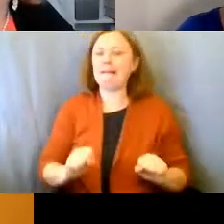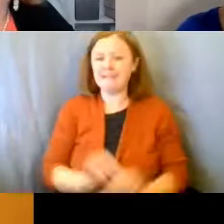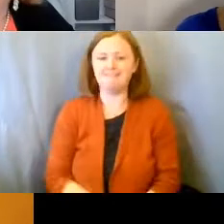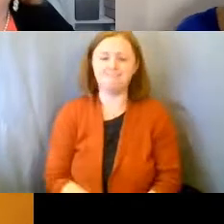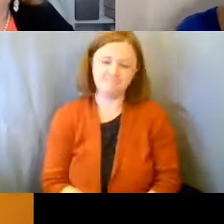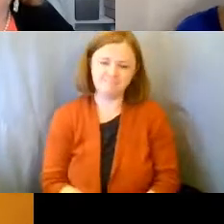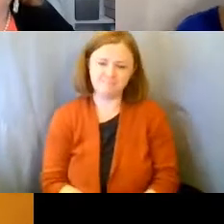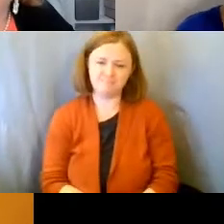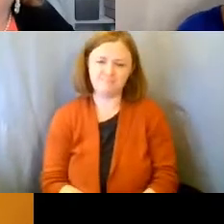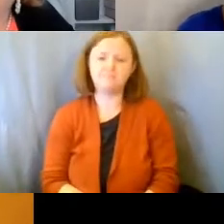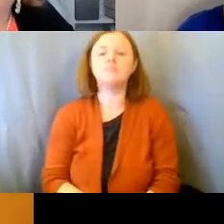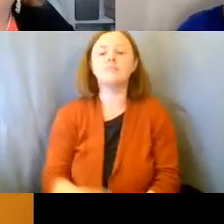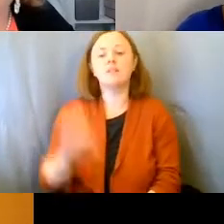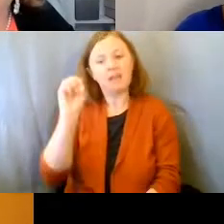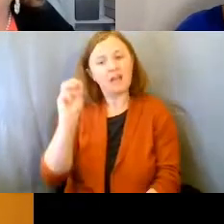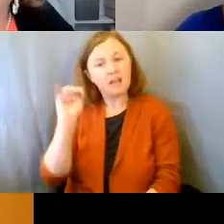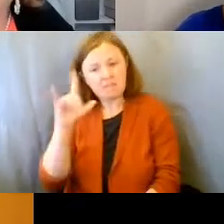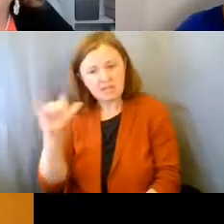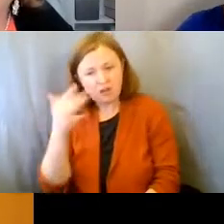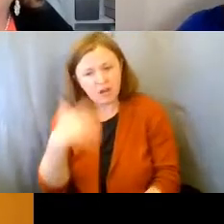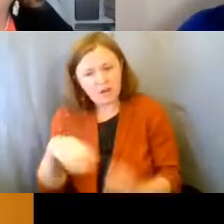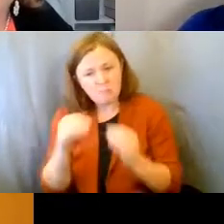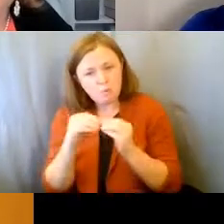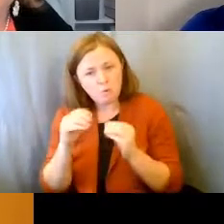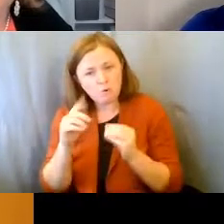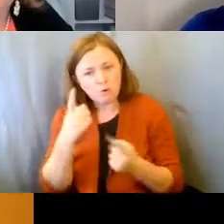So, Emily, are there more questions?